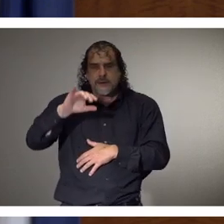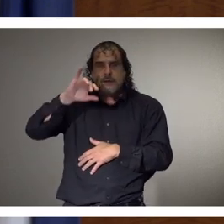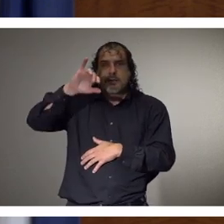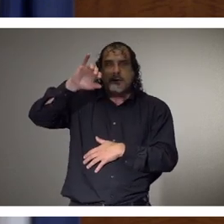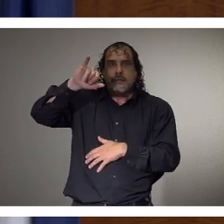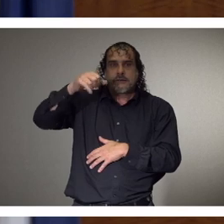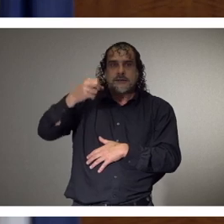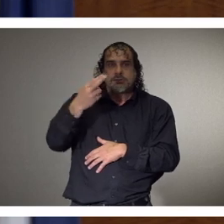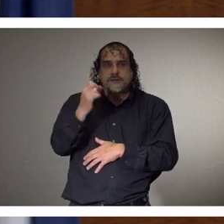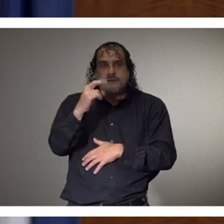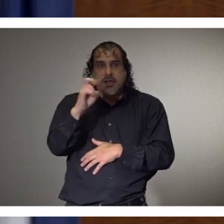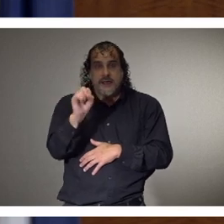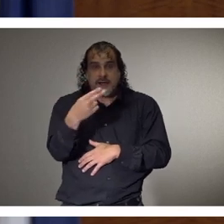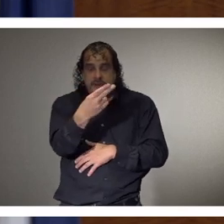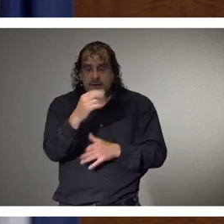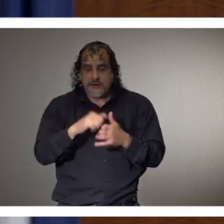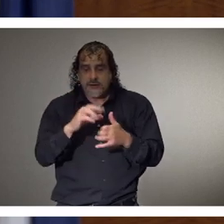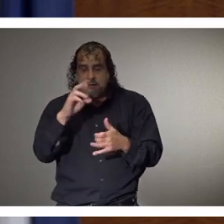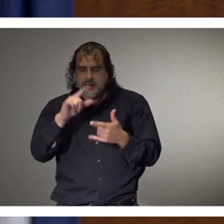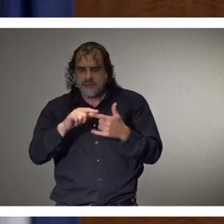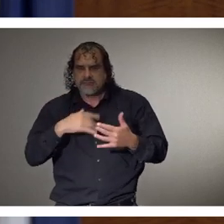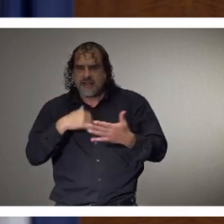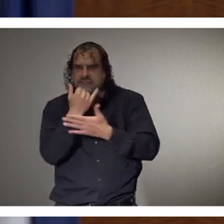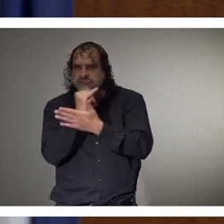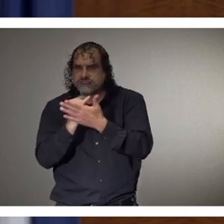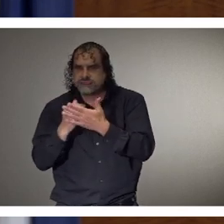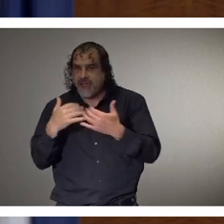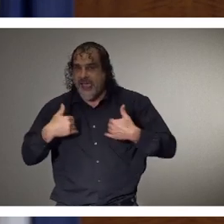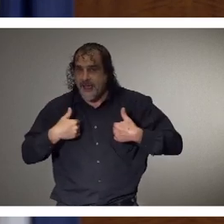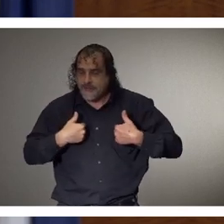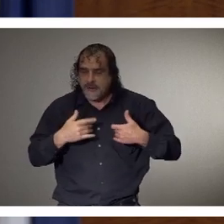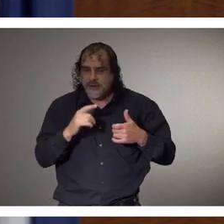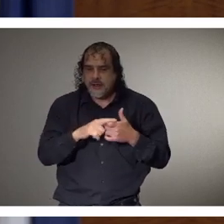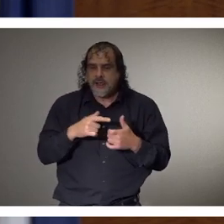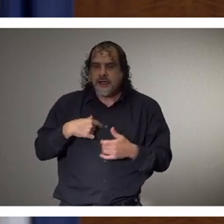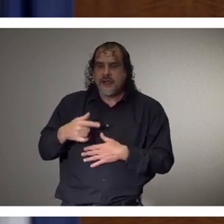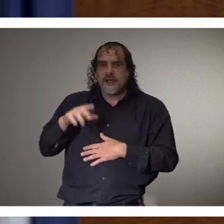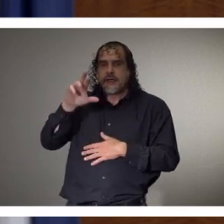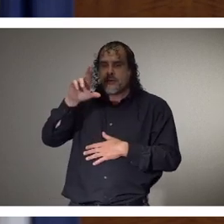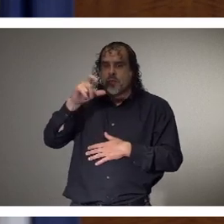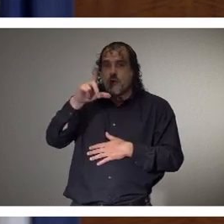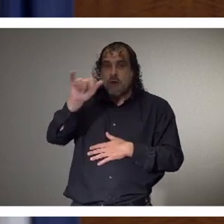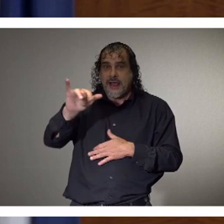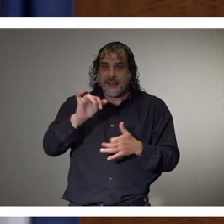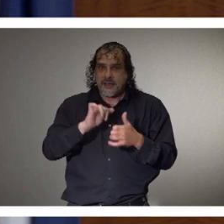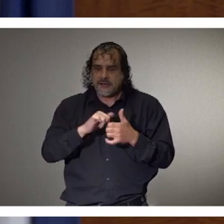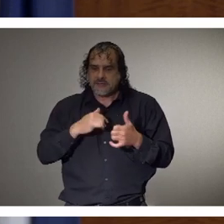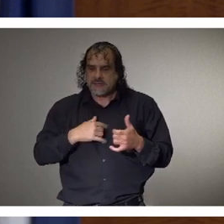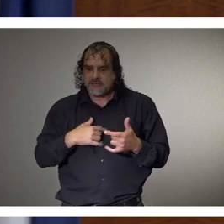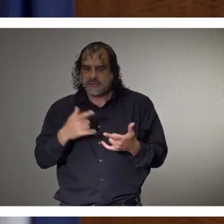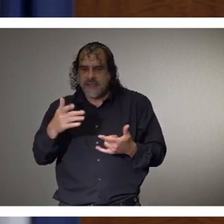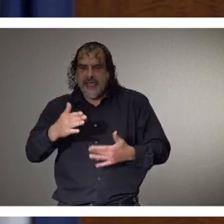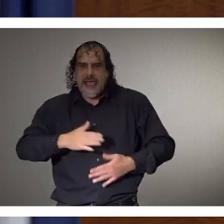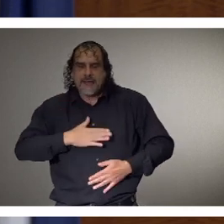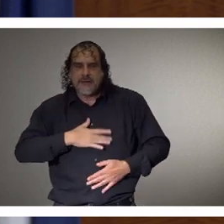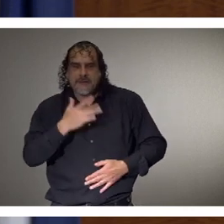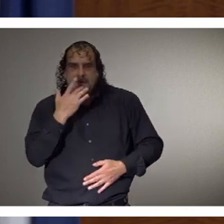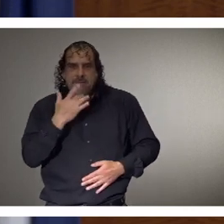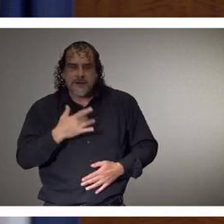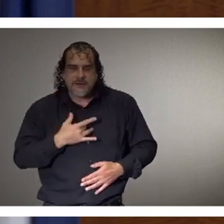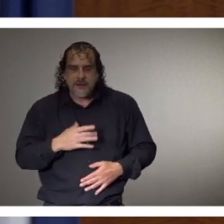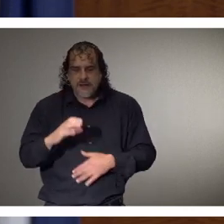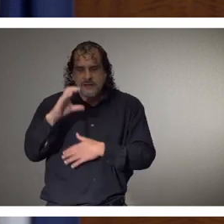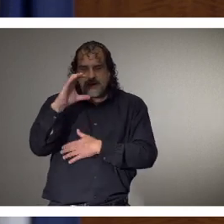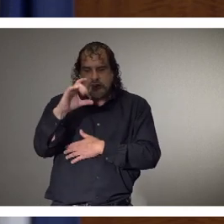and loves animals. Riley Cooper is from my hometown of Florence, Mississippi. Happy birthday, Riley. Chloe